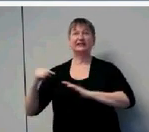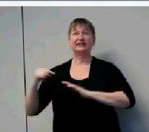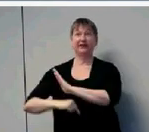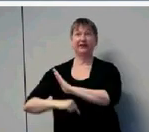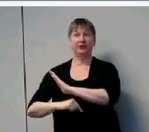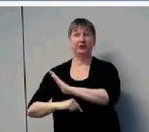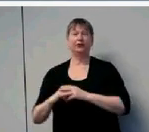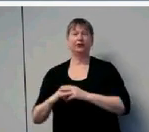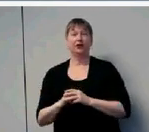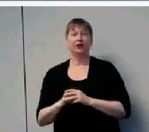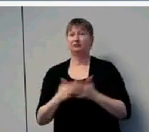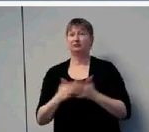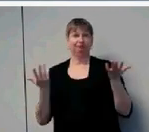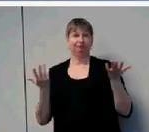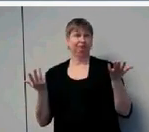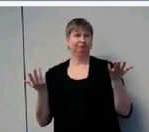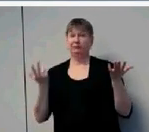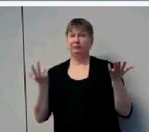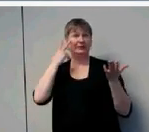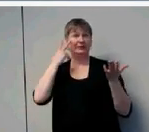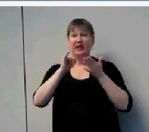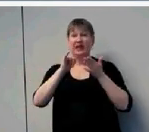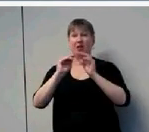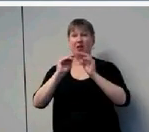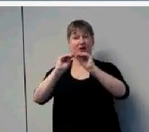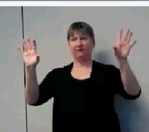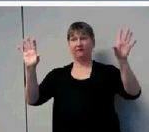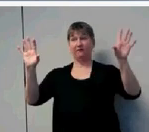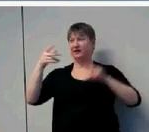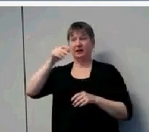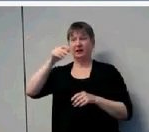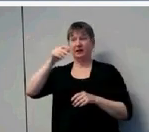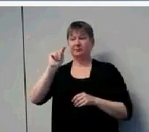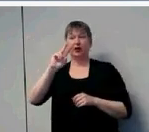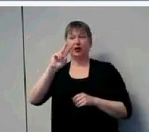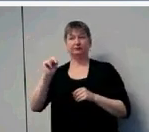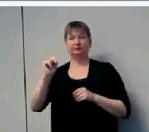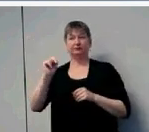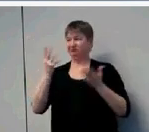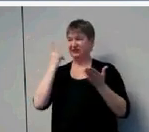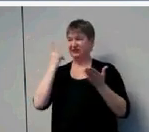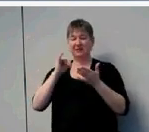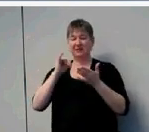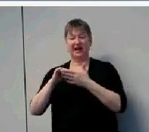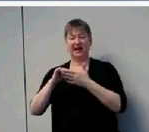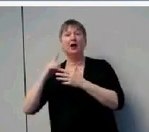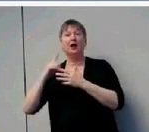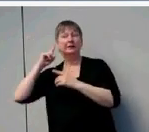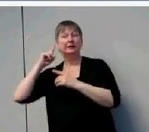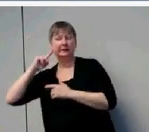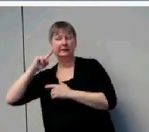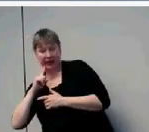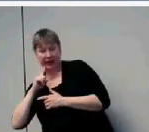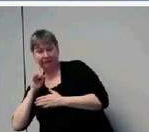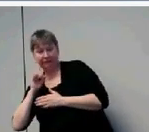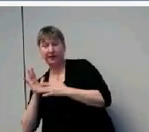is there is a systematic relationship between degree of hearing loss and children's language